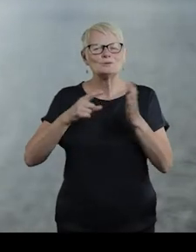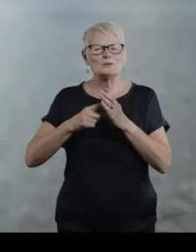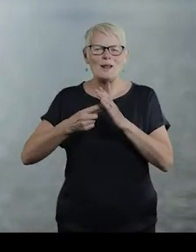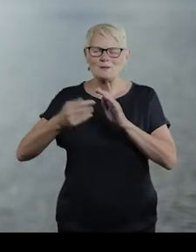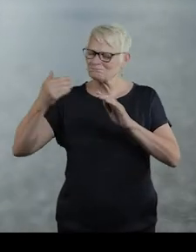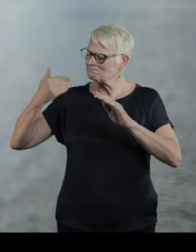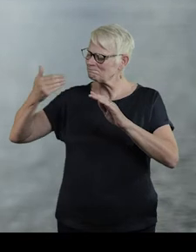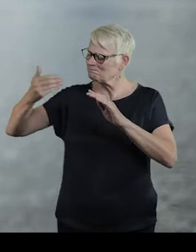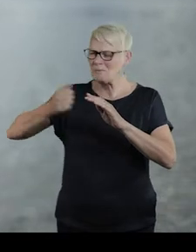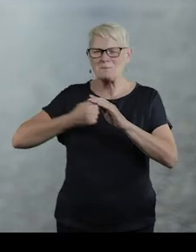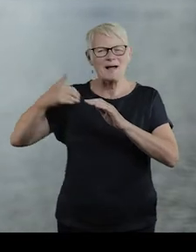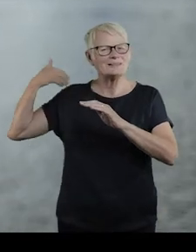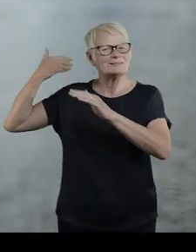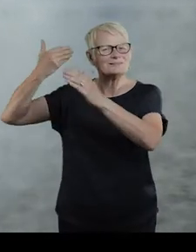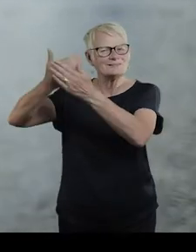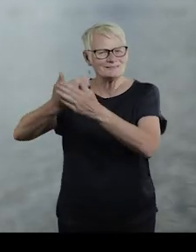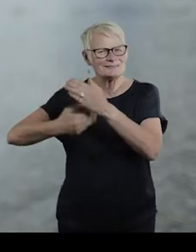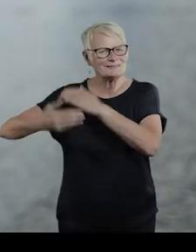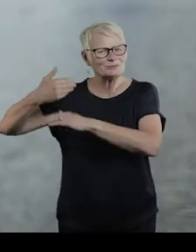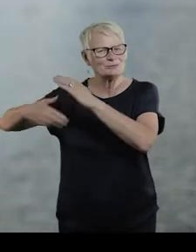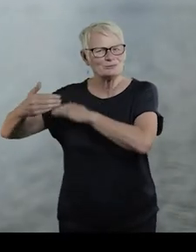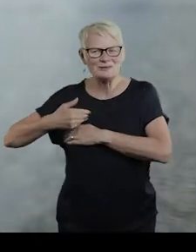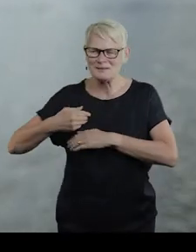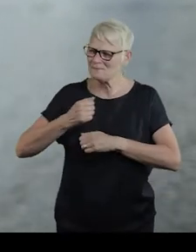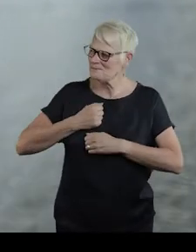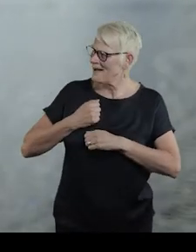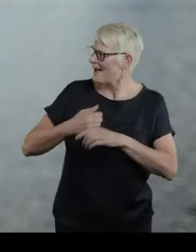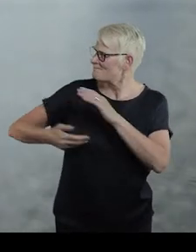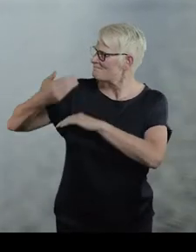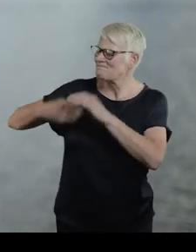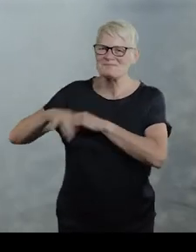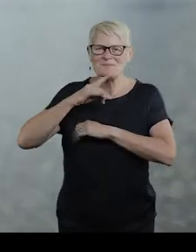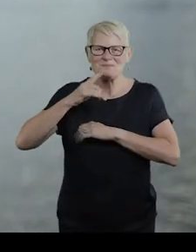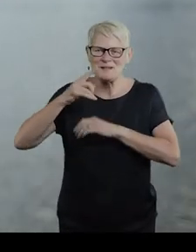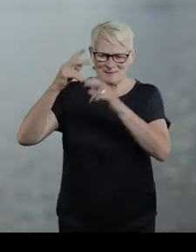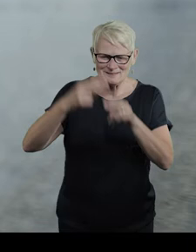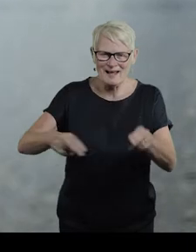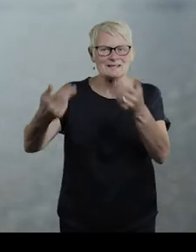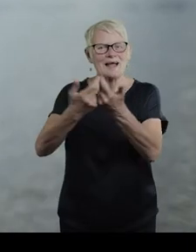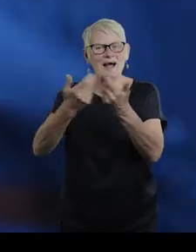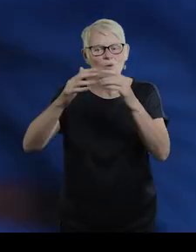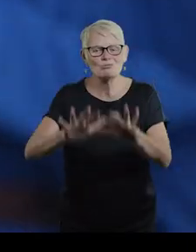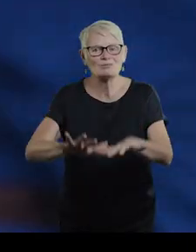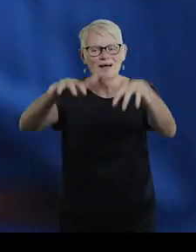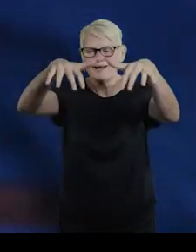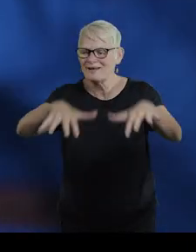runs through my ancestors to me. They are far from shore, dancing in the tides.